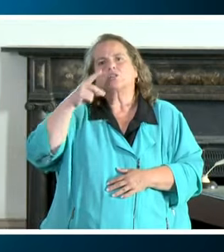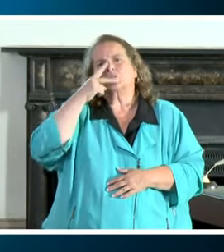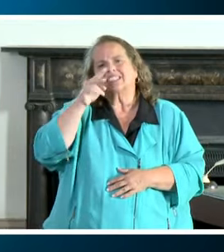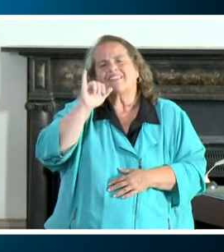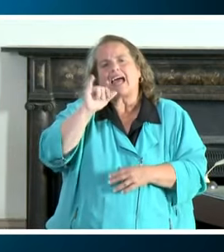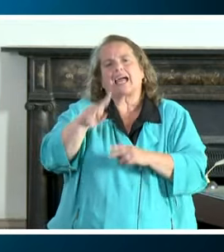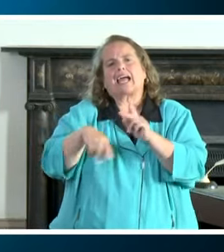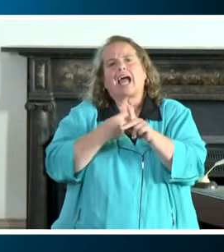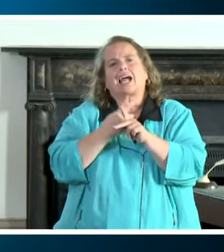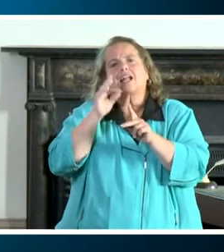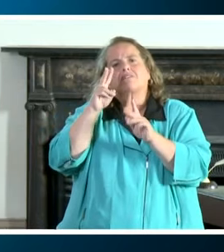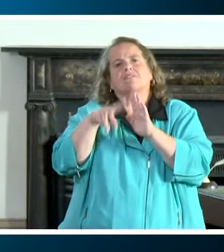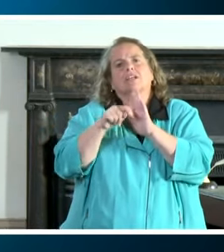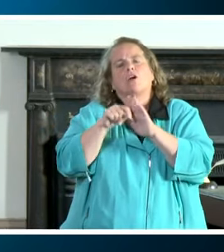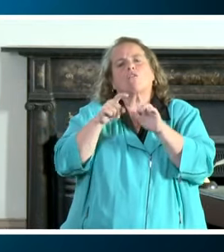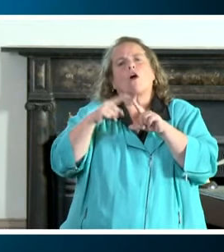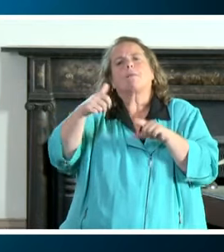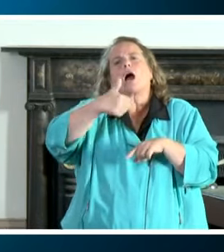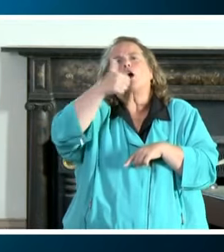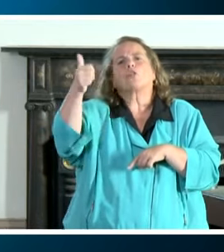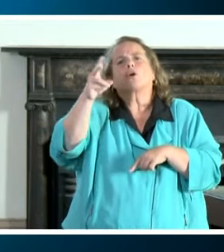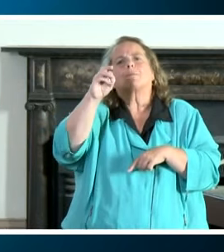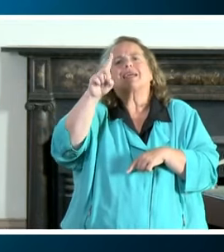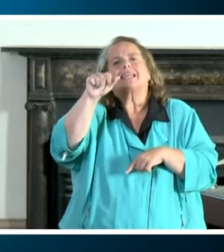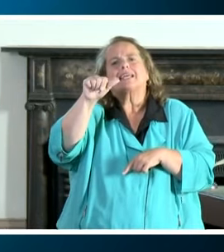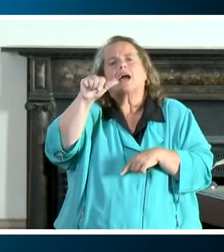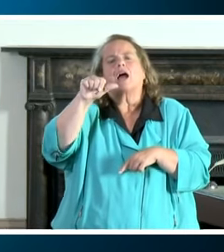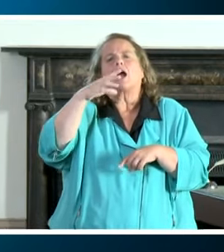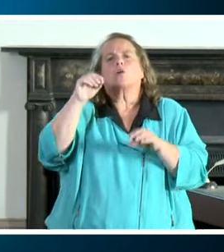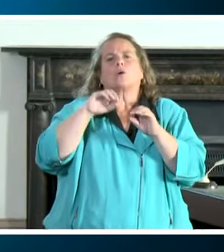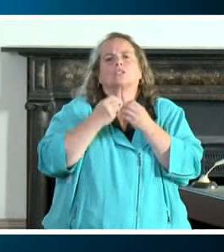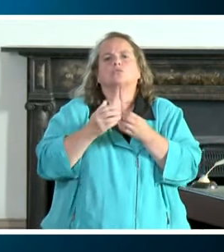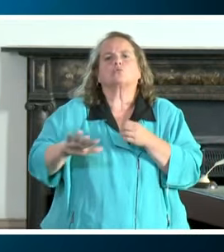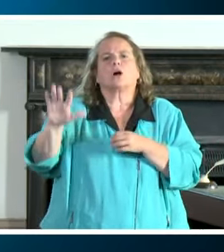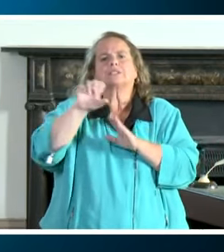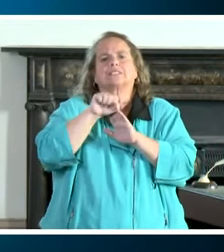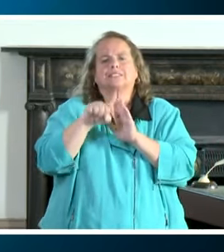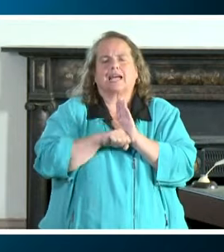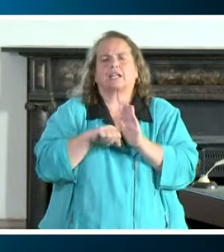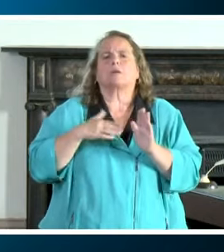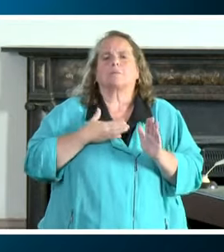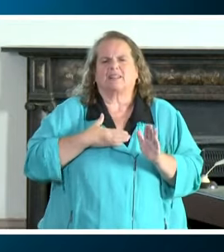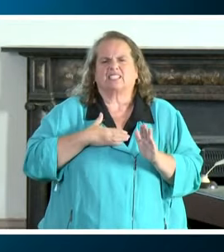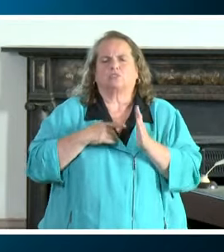of video from other media outlets and other organizations across the state if you could please play the video